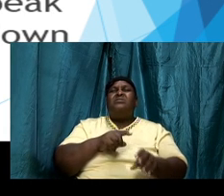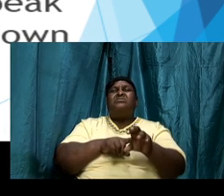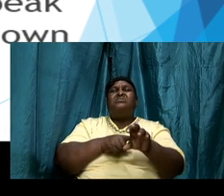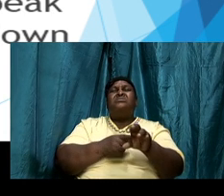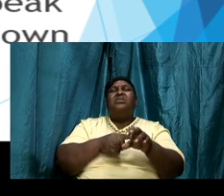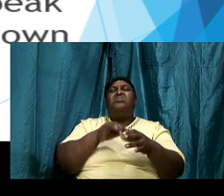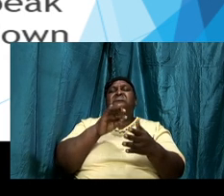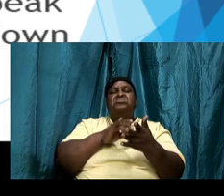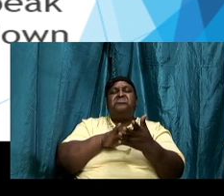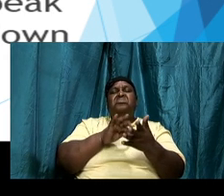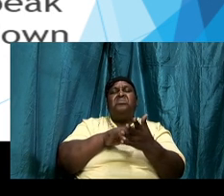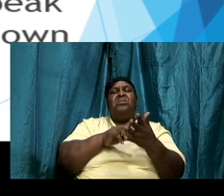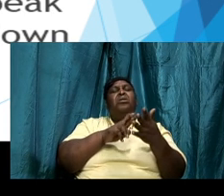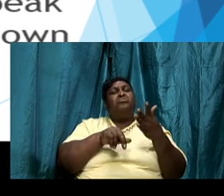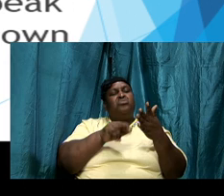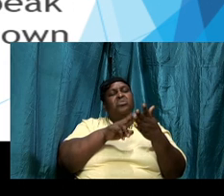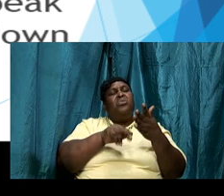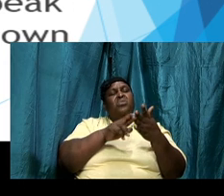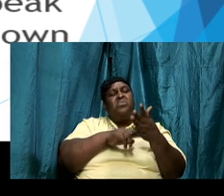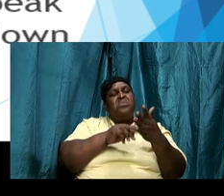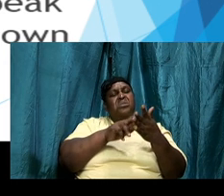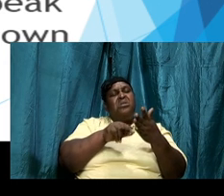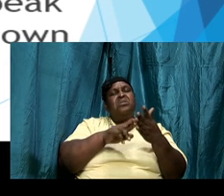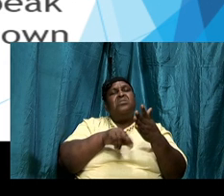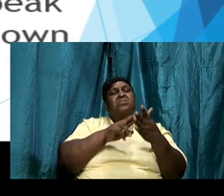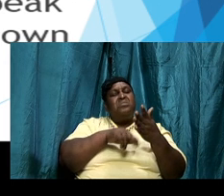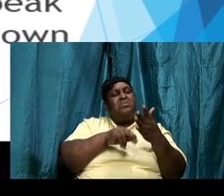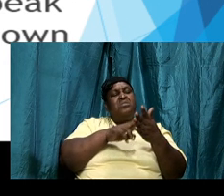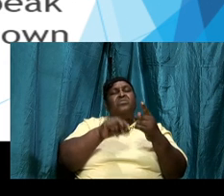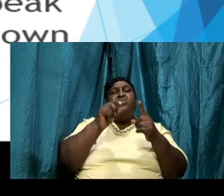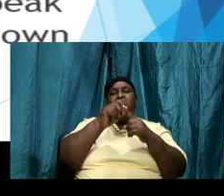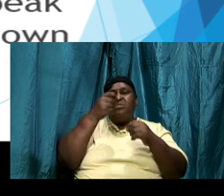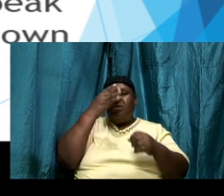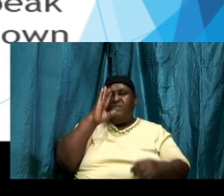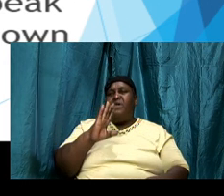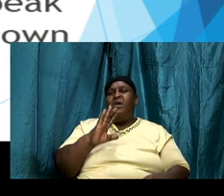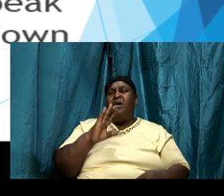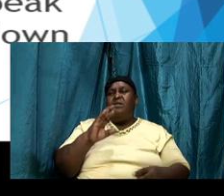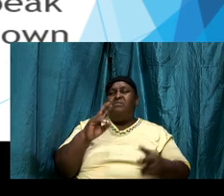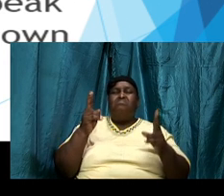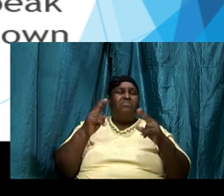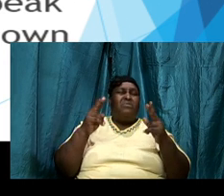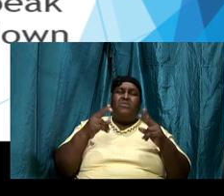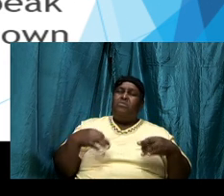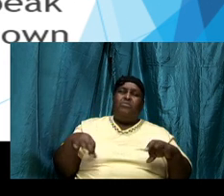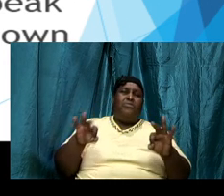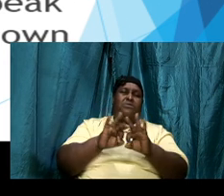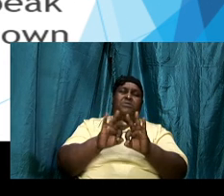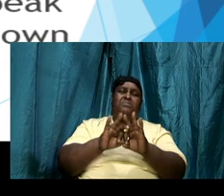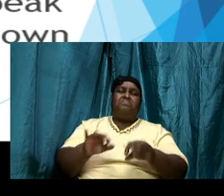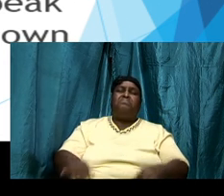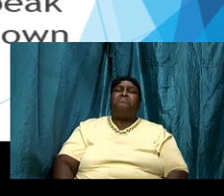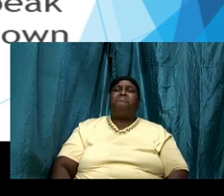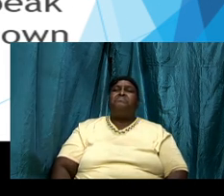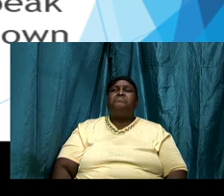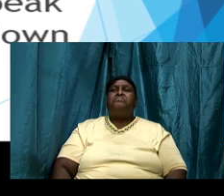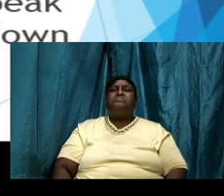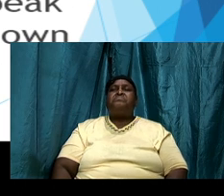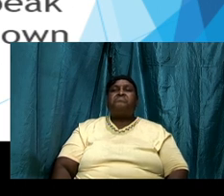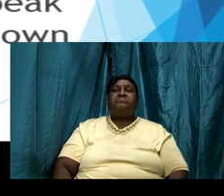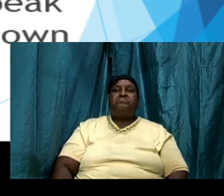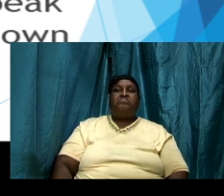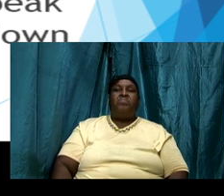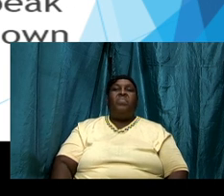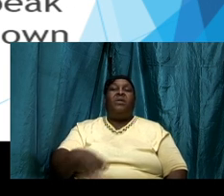very very very very important and I challenge